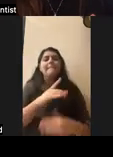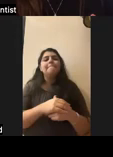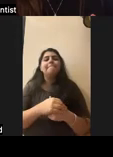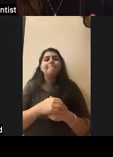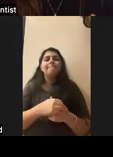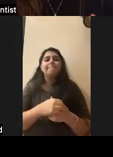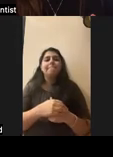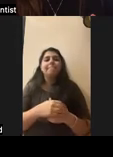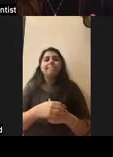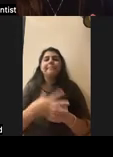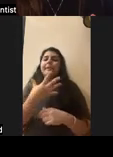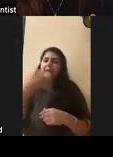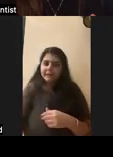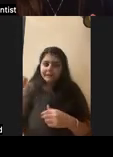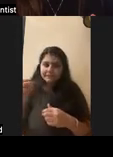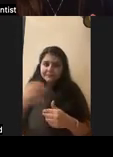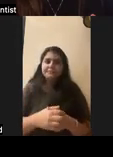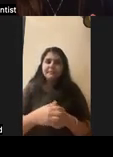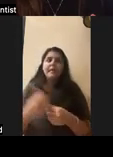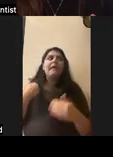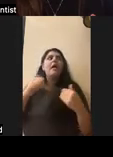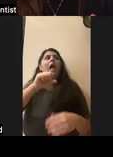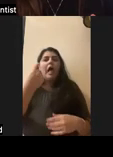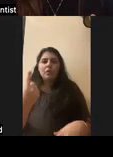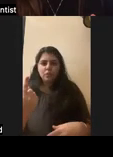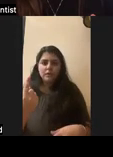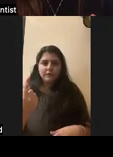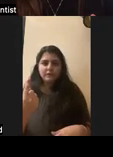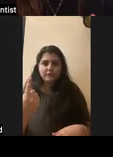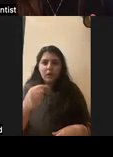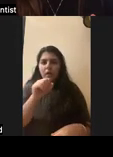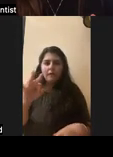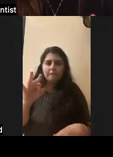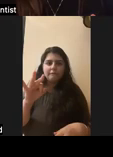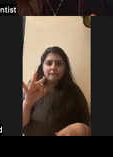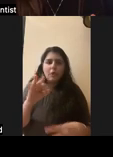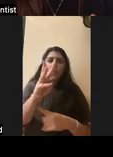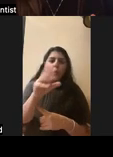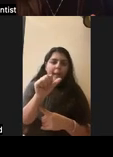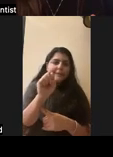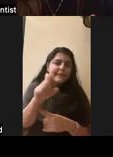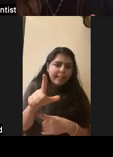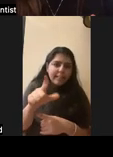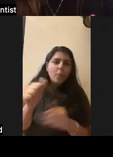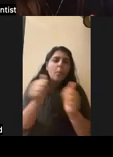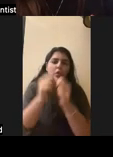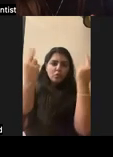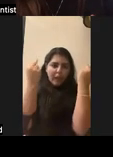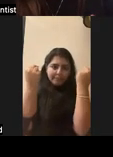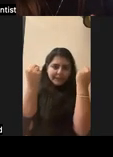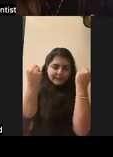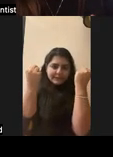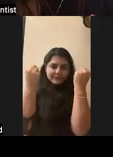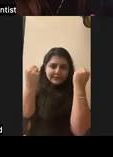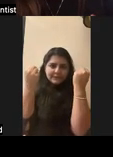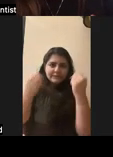let's see, I have another one here of a weasel with a rabbit. Whoa.